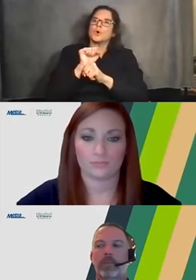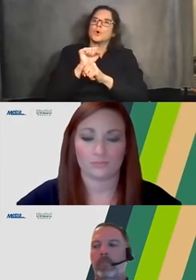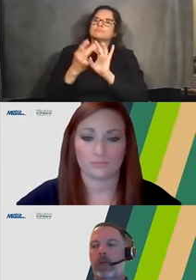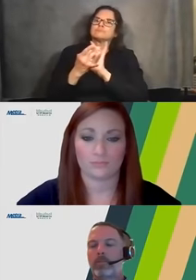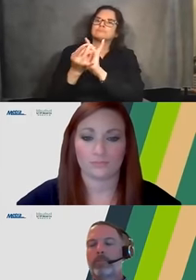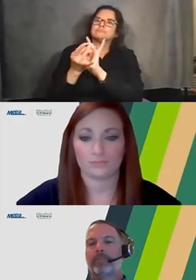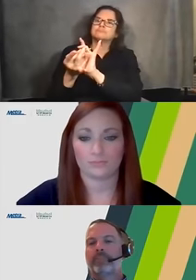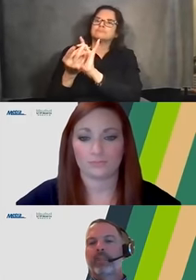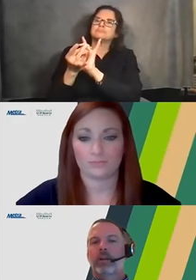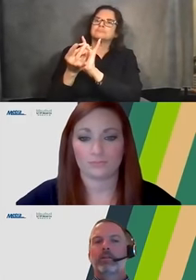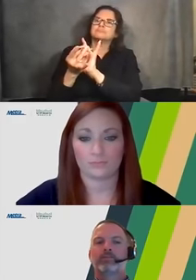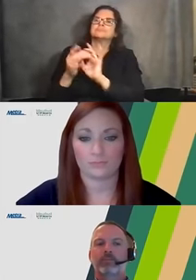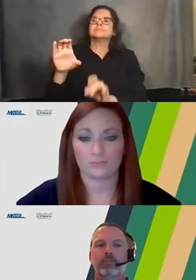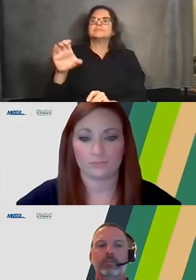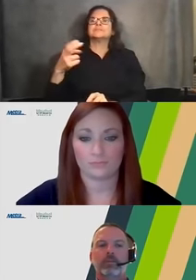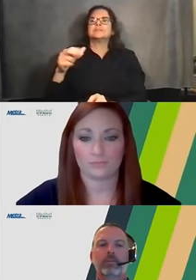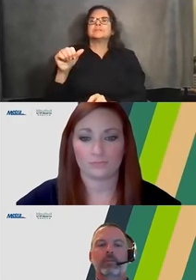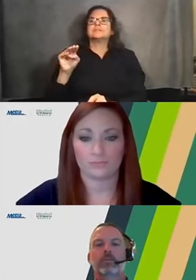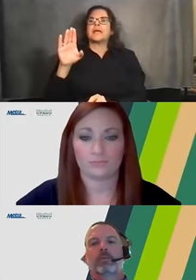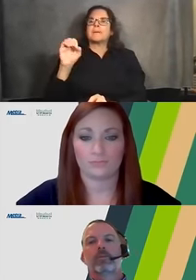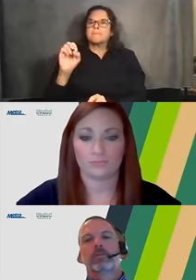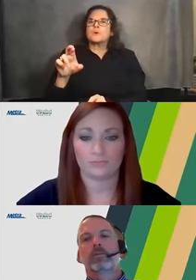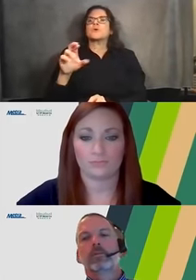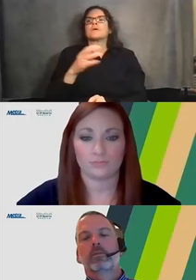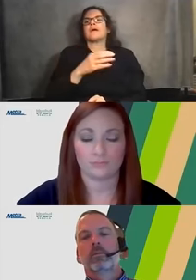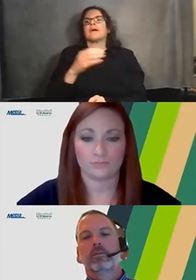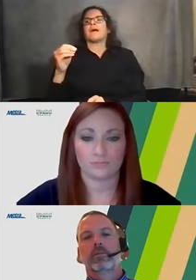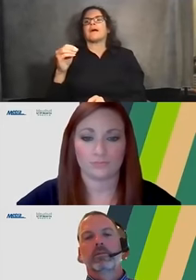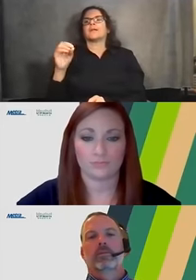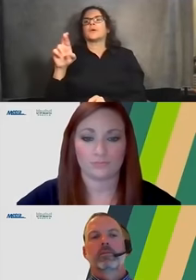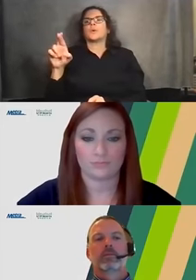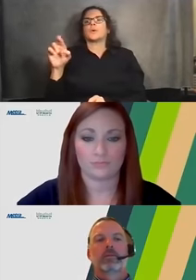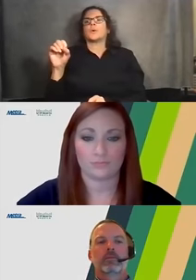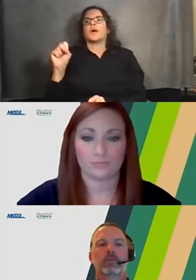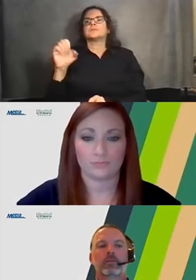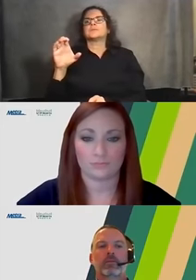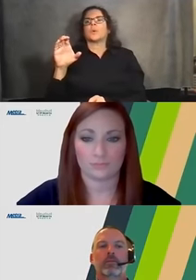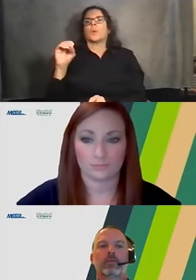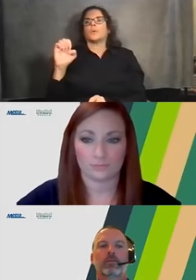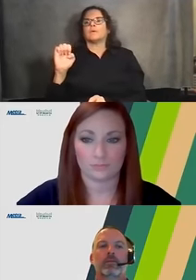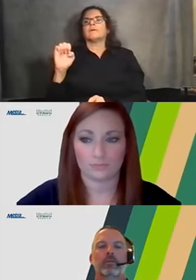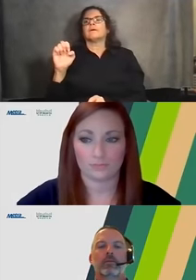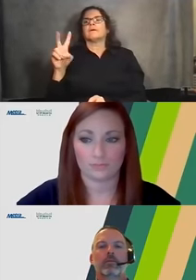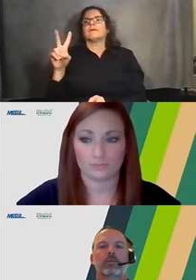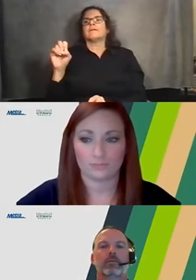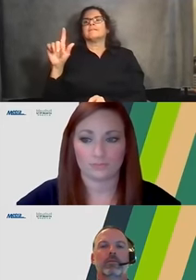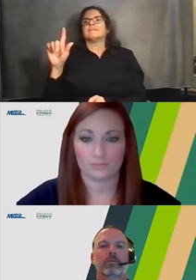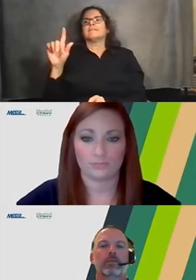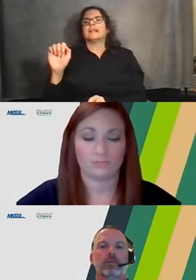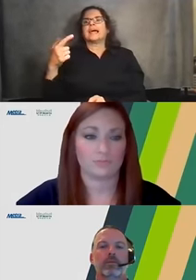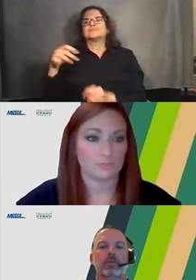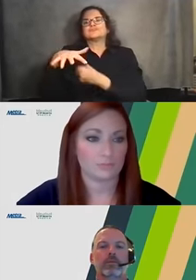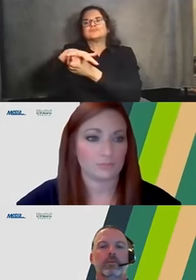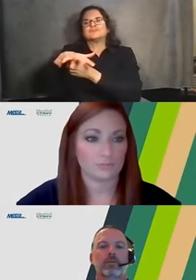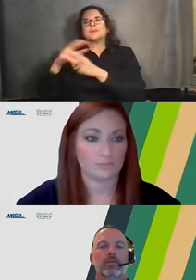the chamber and the the Roscoe village neighbors on what what something could look like there to make sure that that community